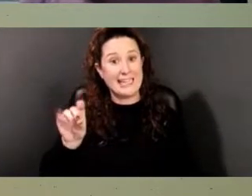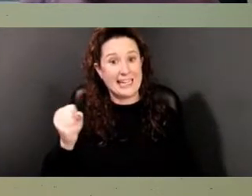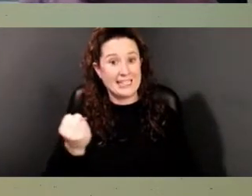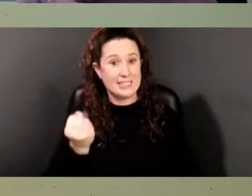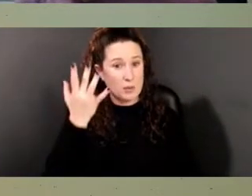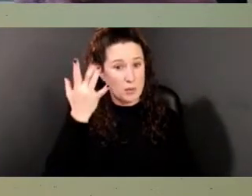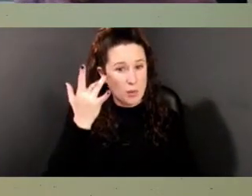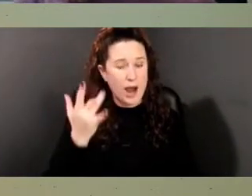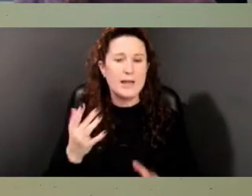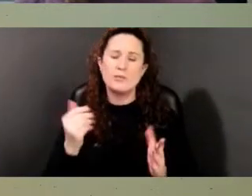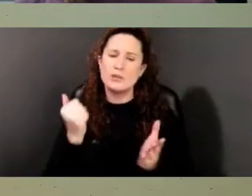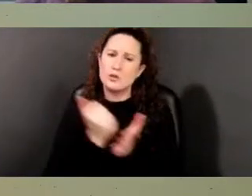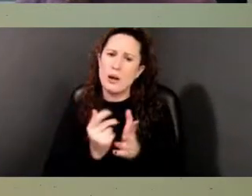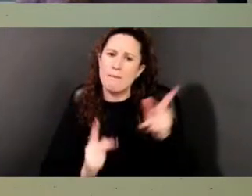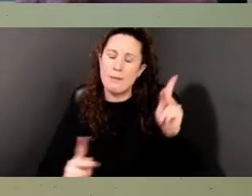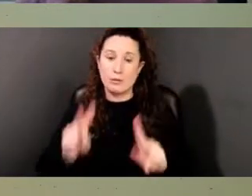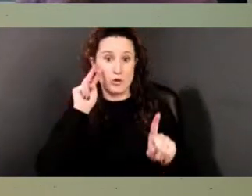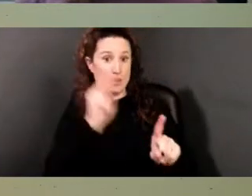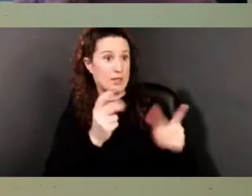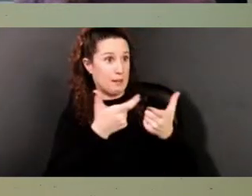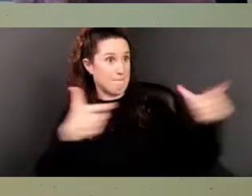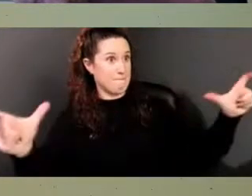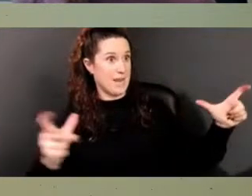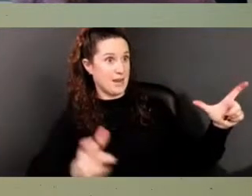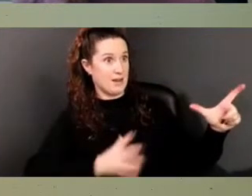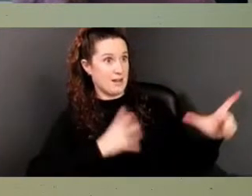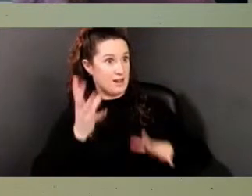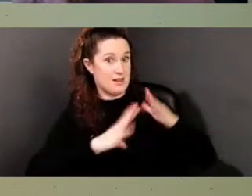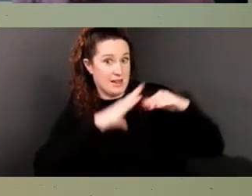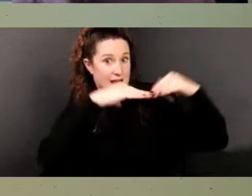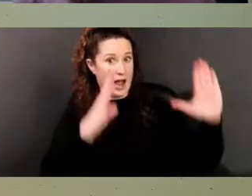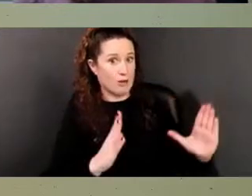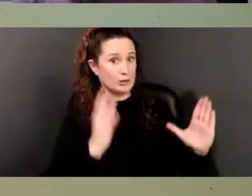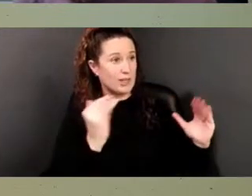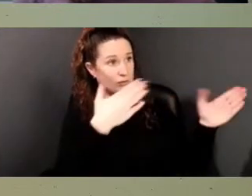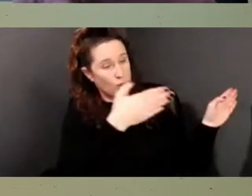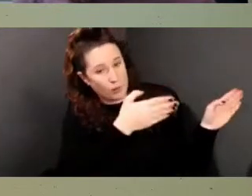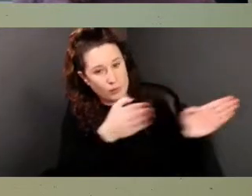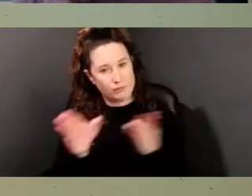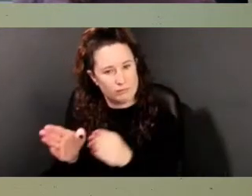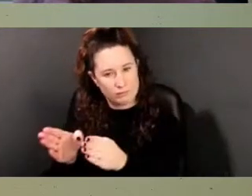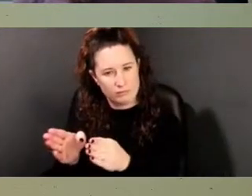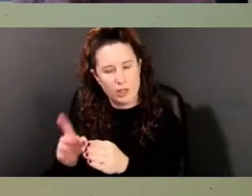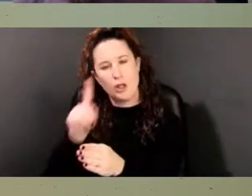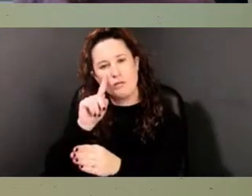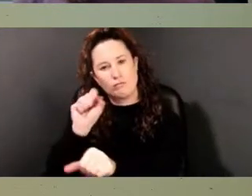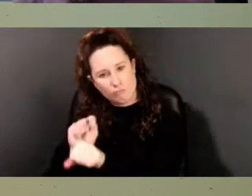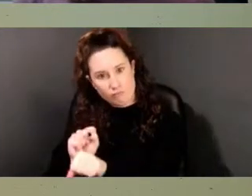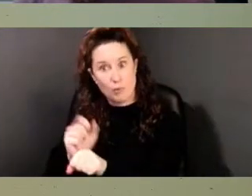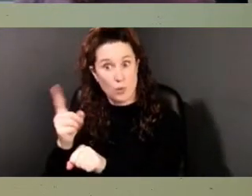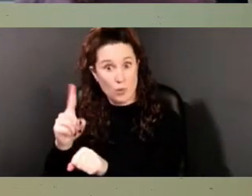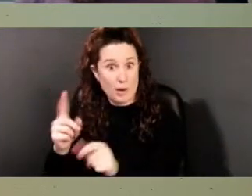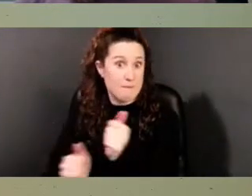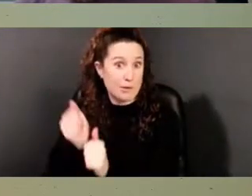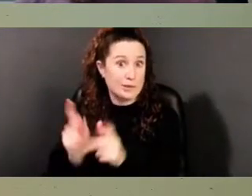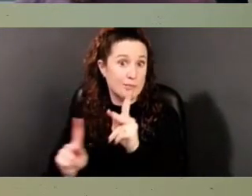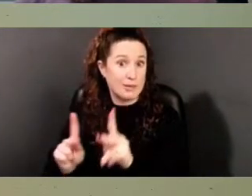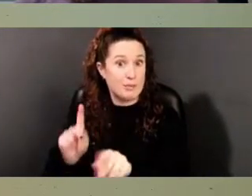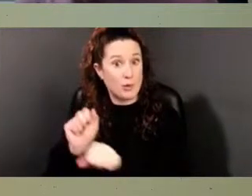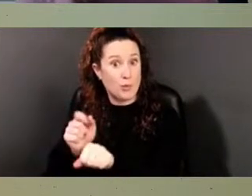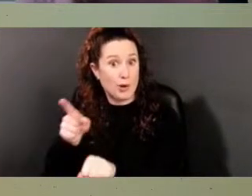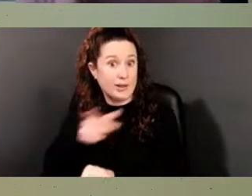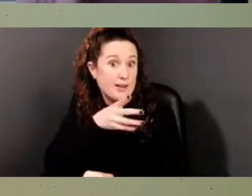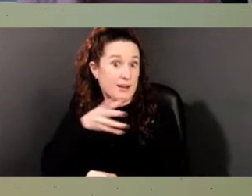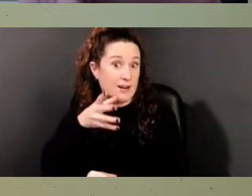mansion and interpret 18th century life and agriculture in an area where a large percentage of the population involved in farming was African